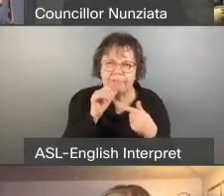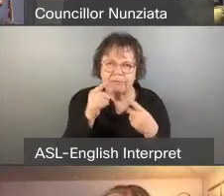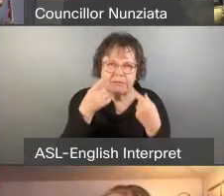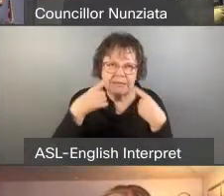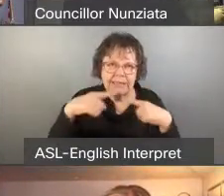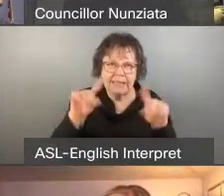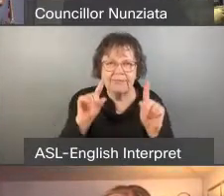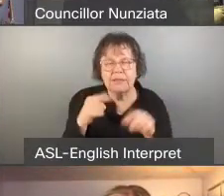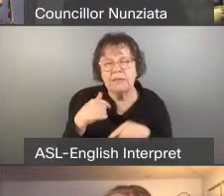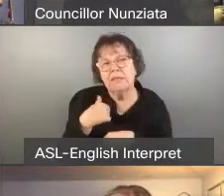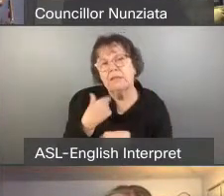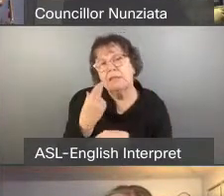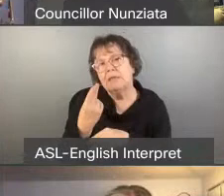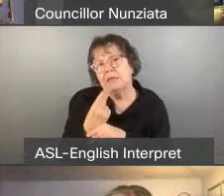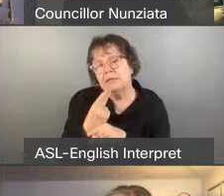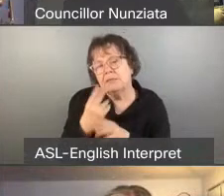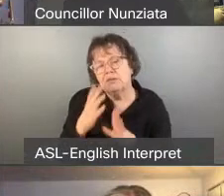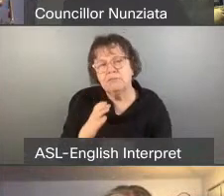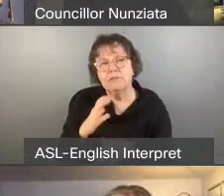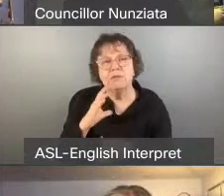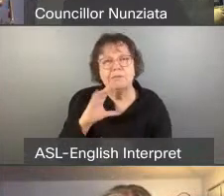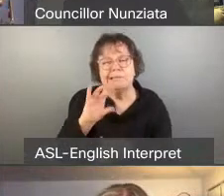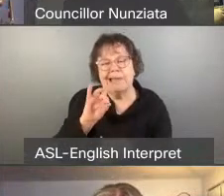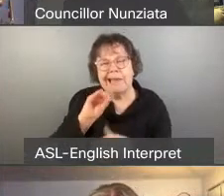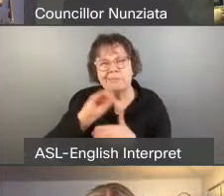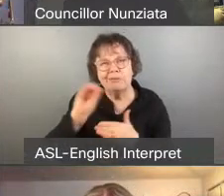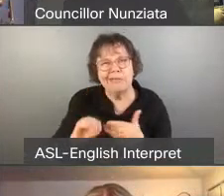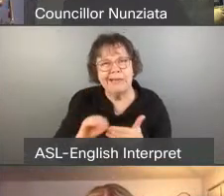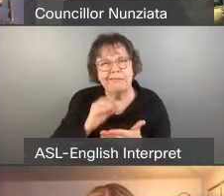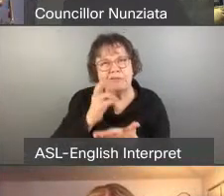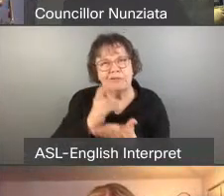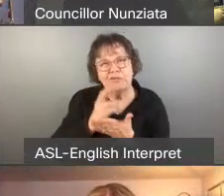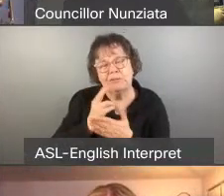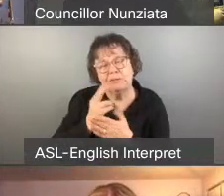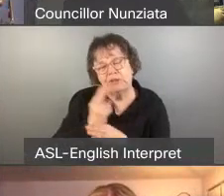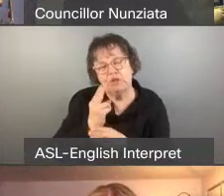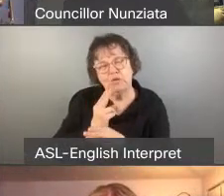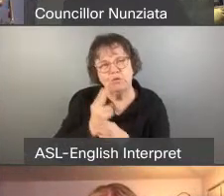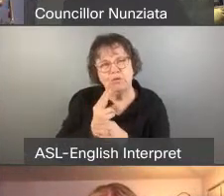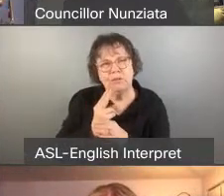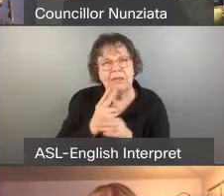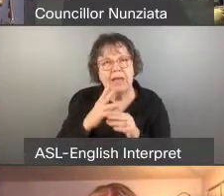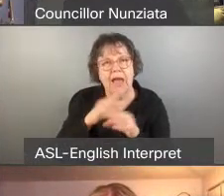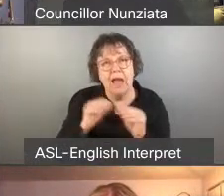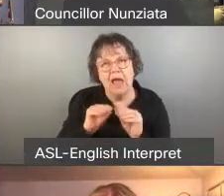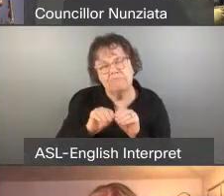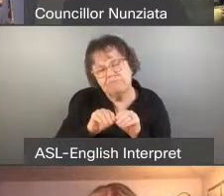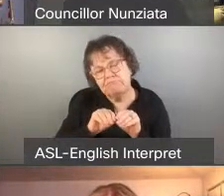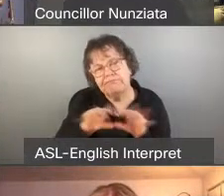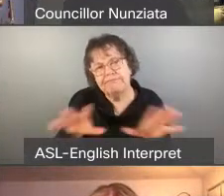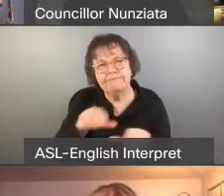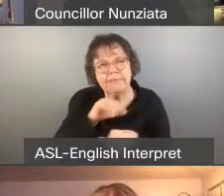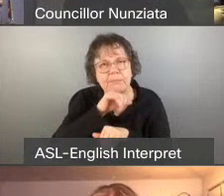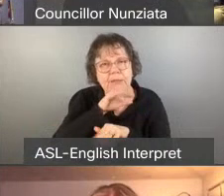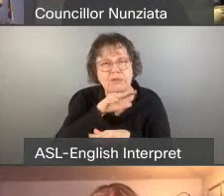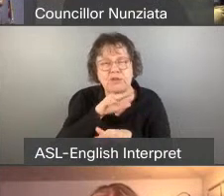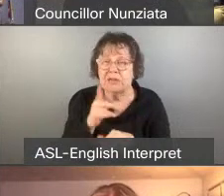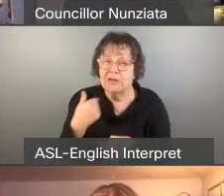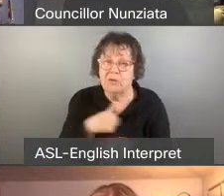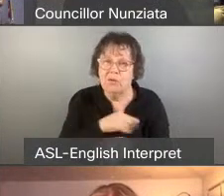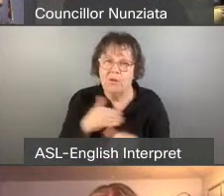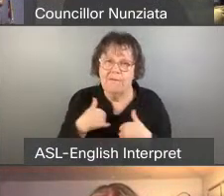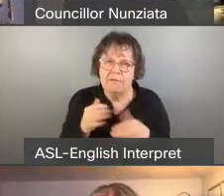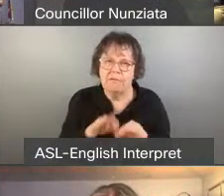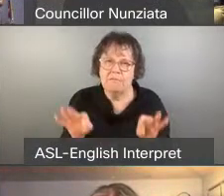% of resources and contribute about 60% of emissions worldwide, and therefore have a very important part to play in the fight against climate